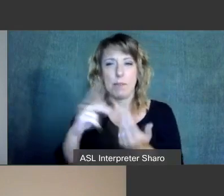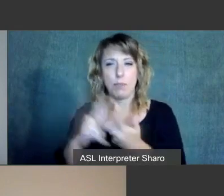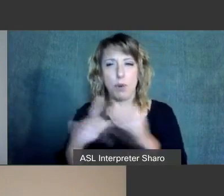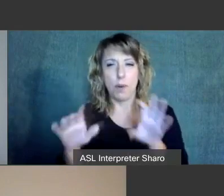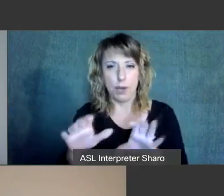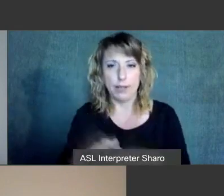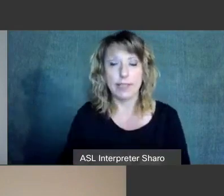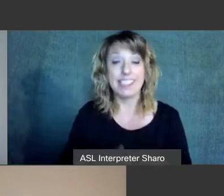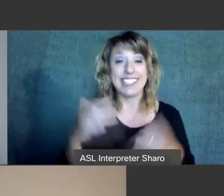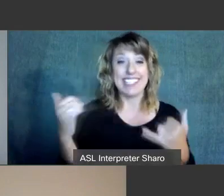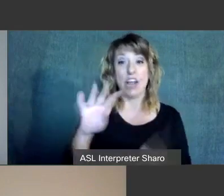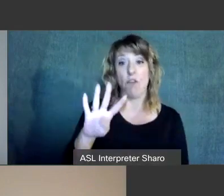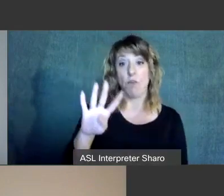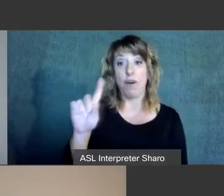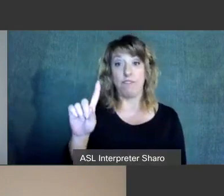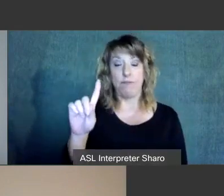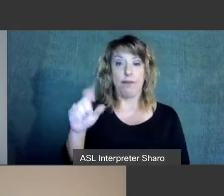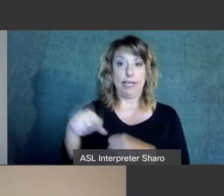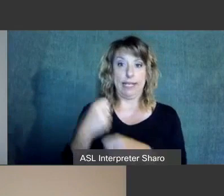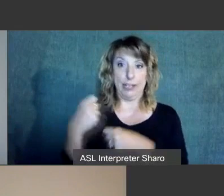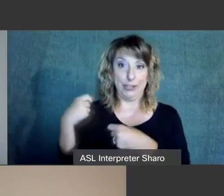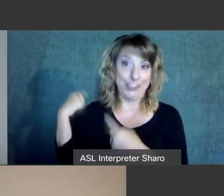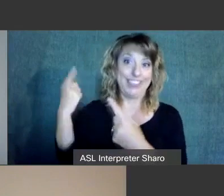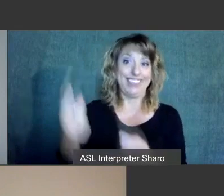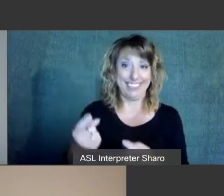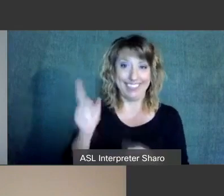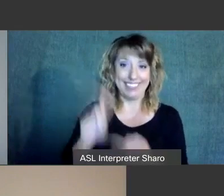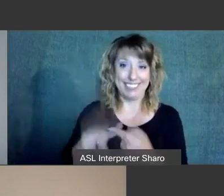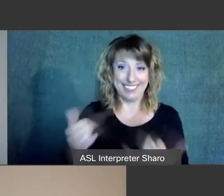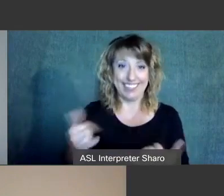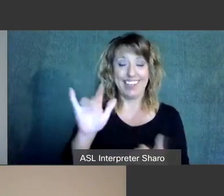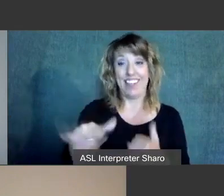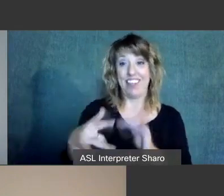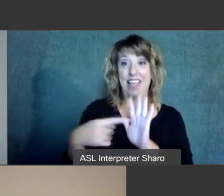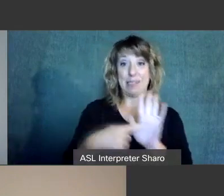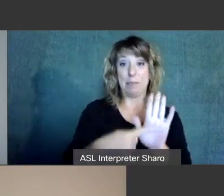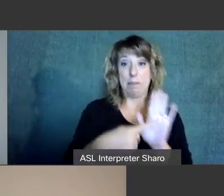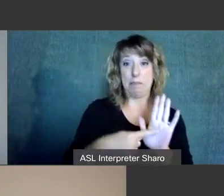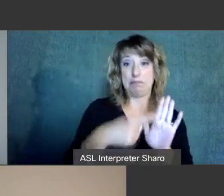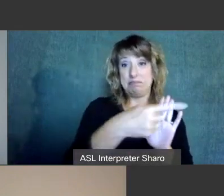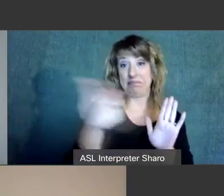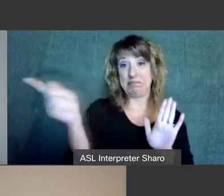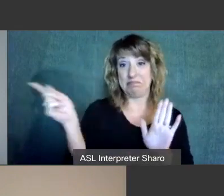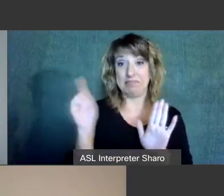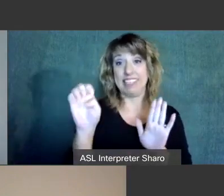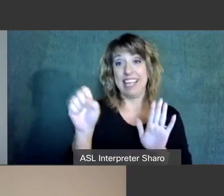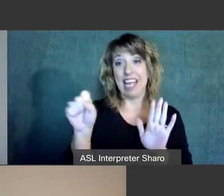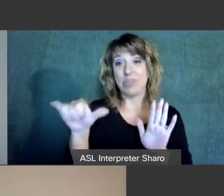is now in its 41st year and has been the model by which all other ESY programs